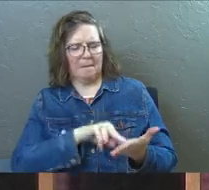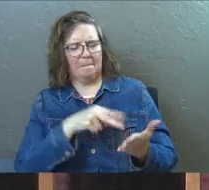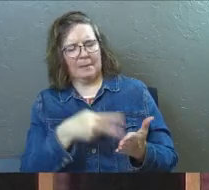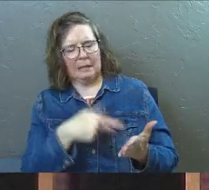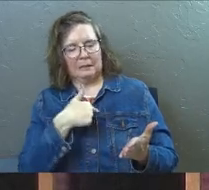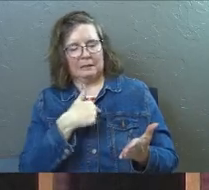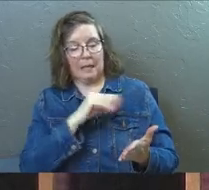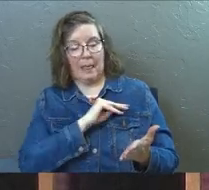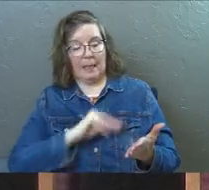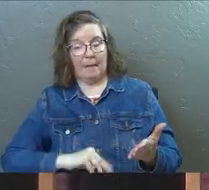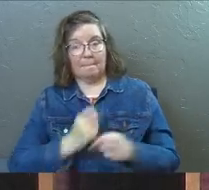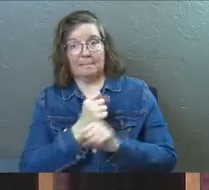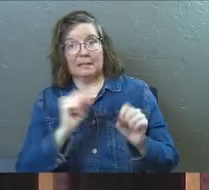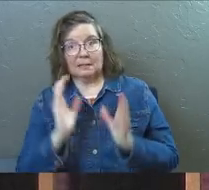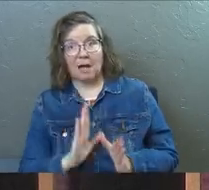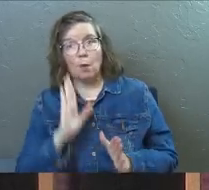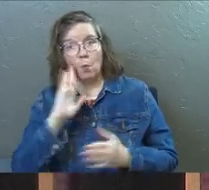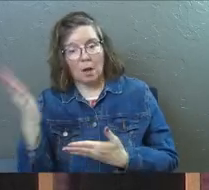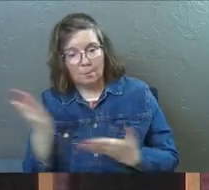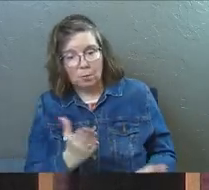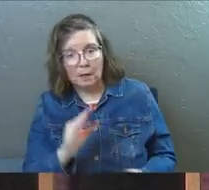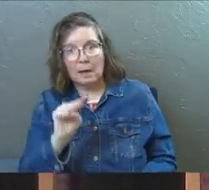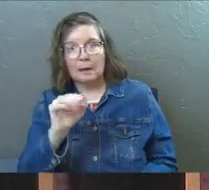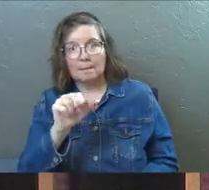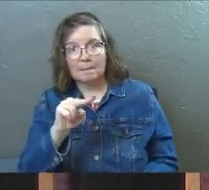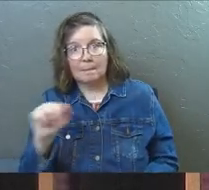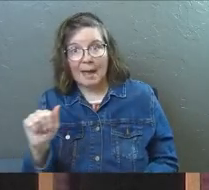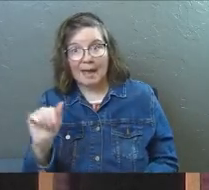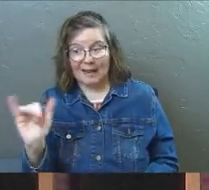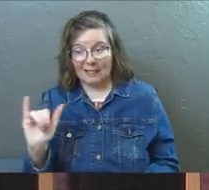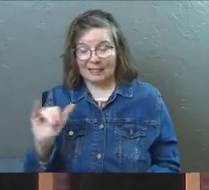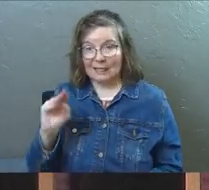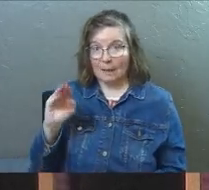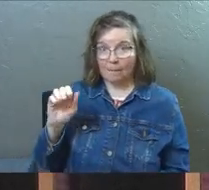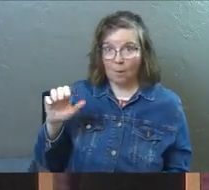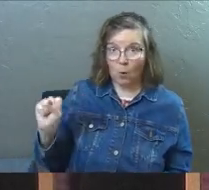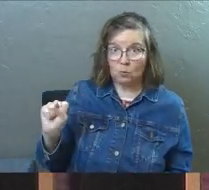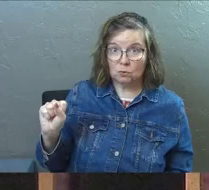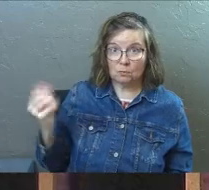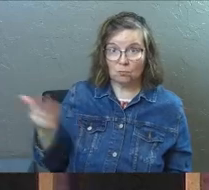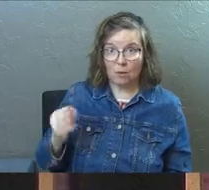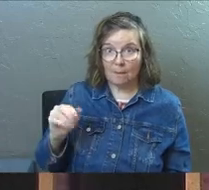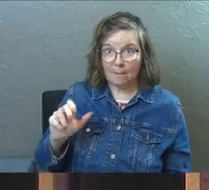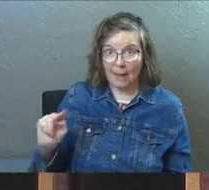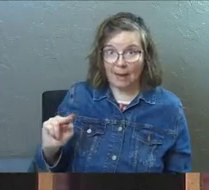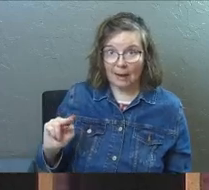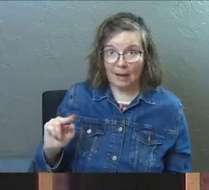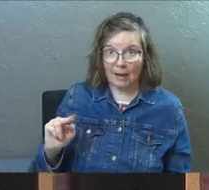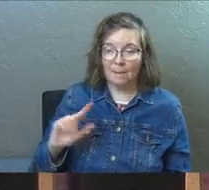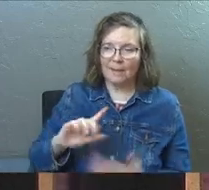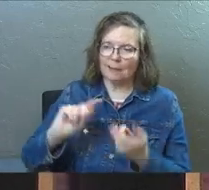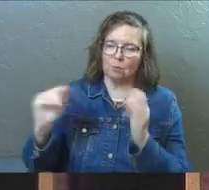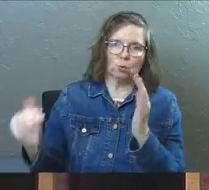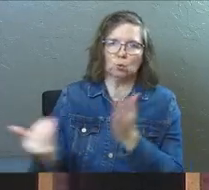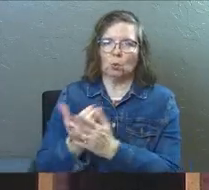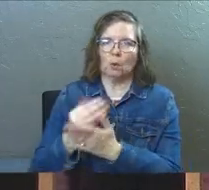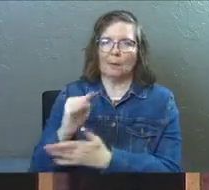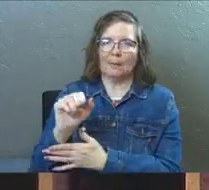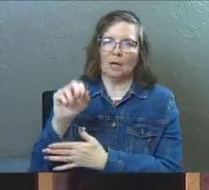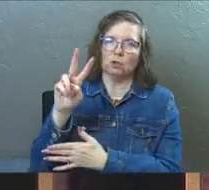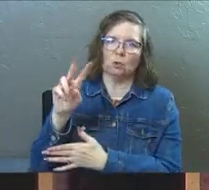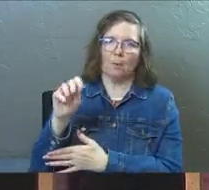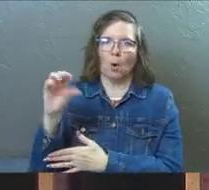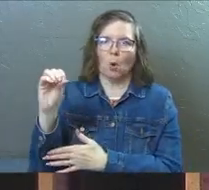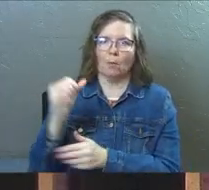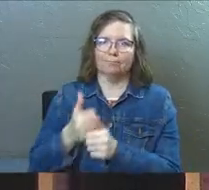that means the Messiah is going to bring manna just like Moses brought manna, but it's going to be manna 2.0 and it's never